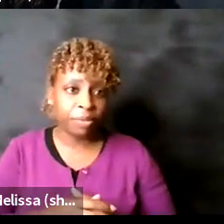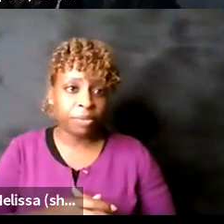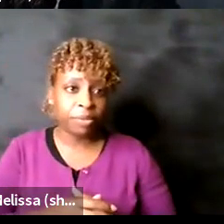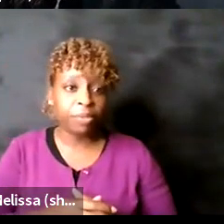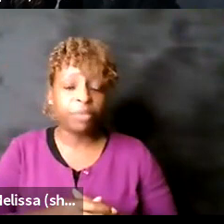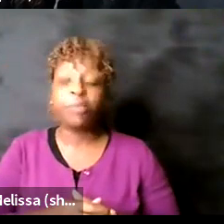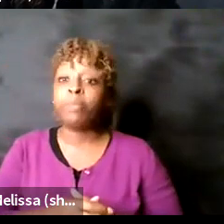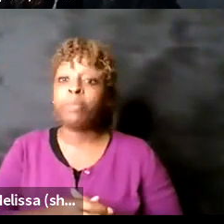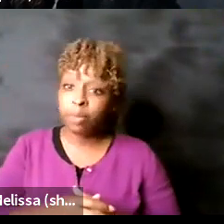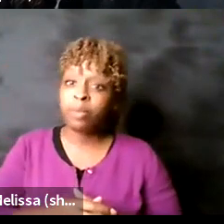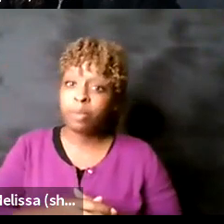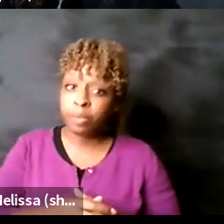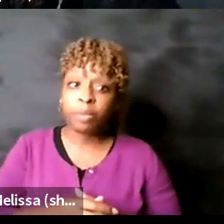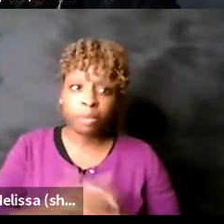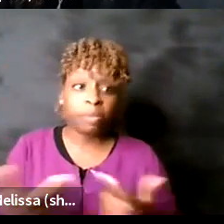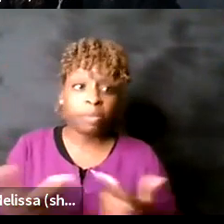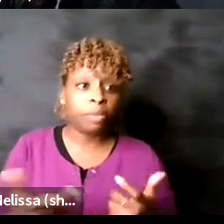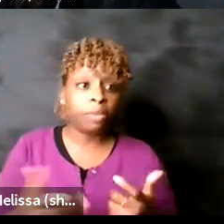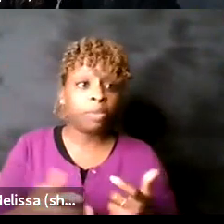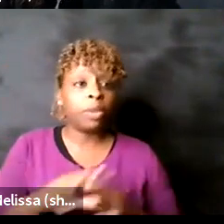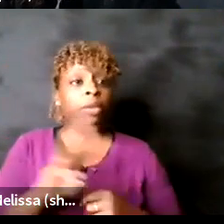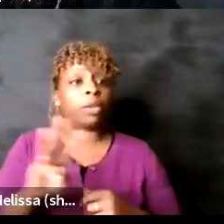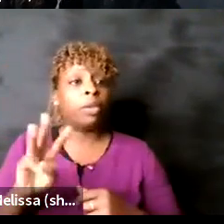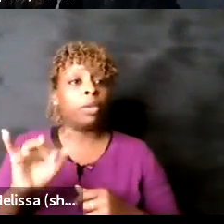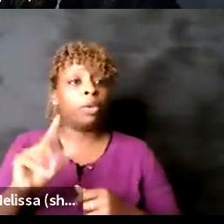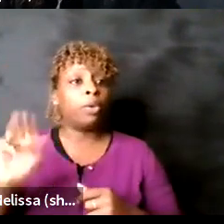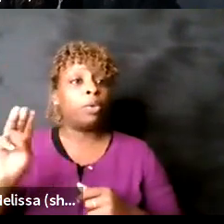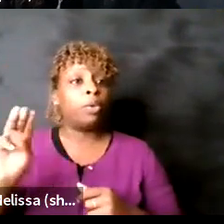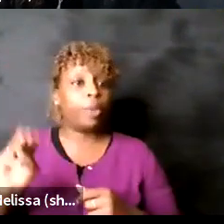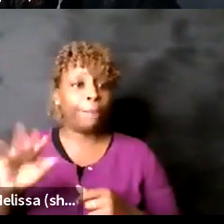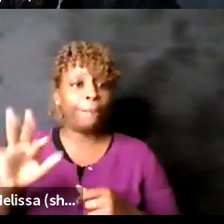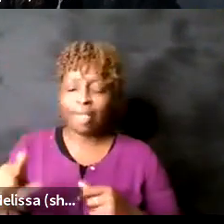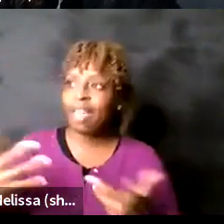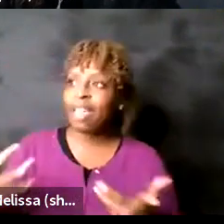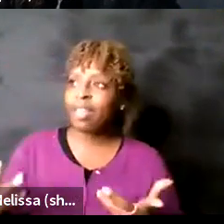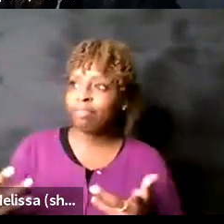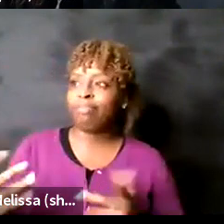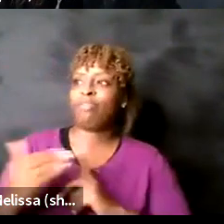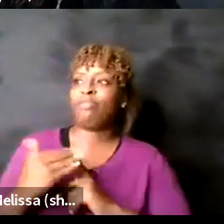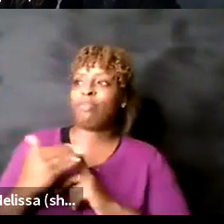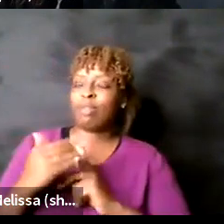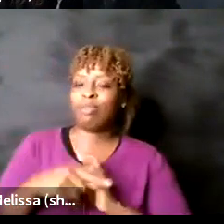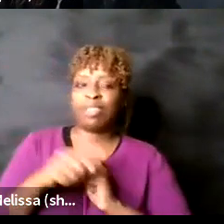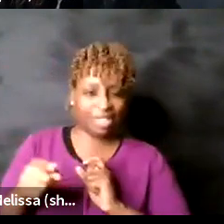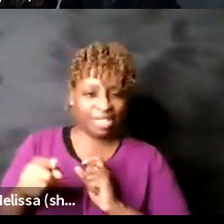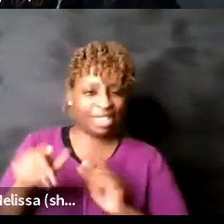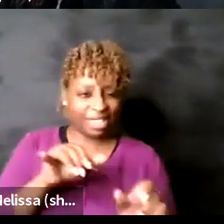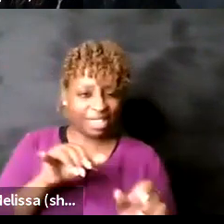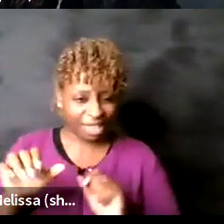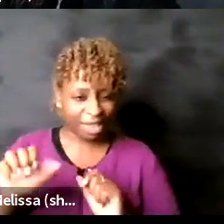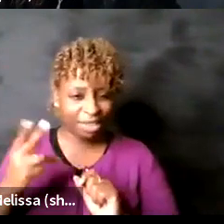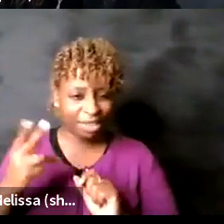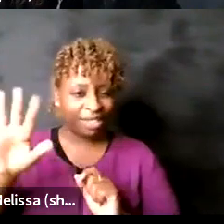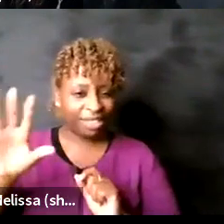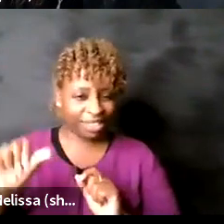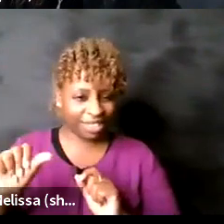that does remind me of what sheila is saying like sometimes we learn these rituals because someone else shushed me at the last performance